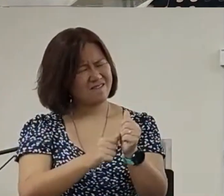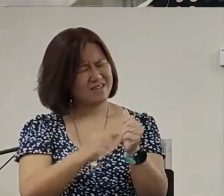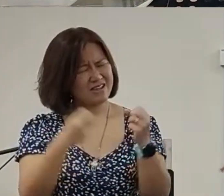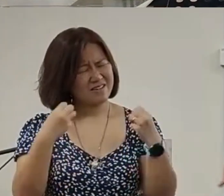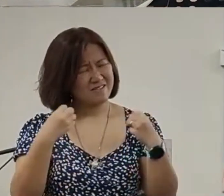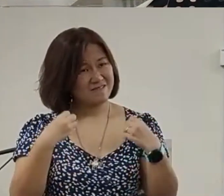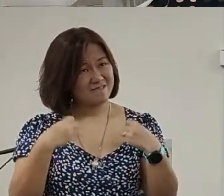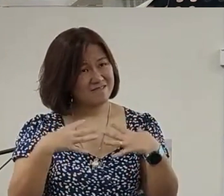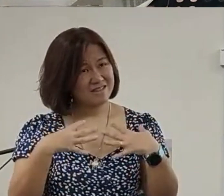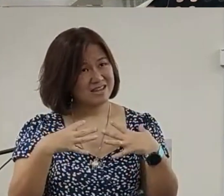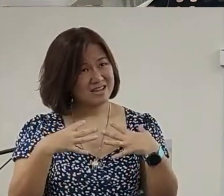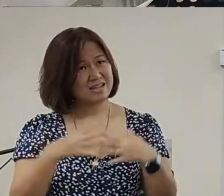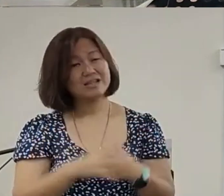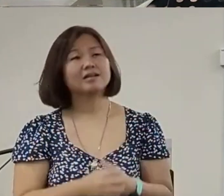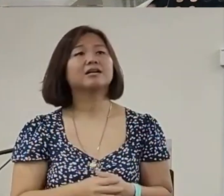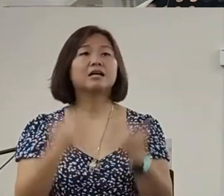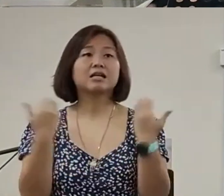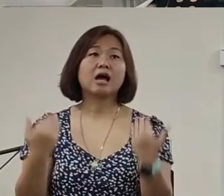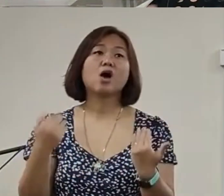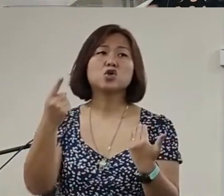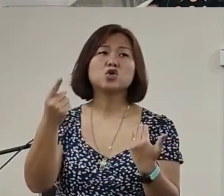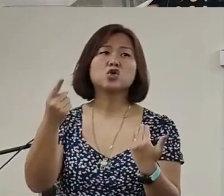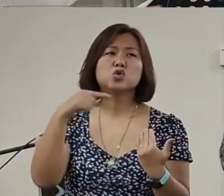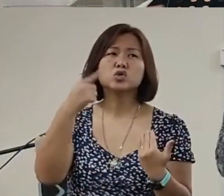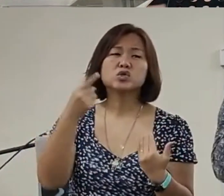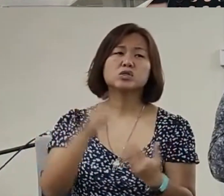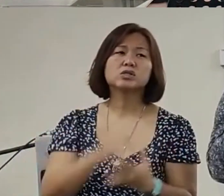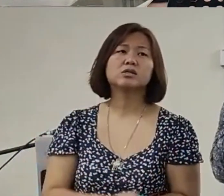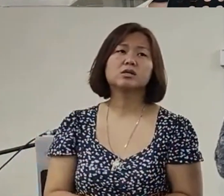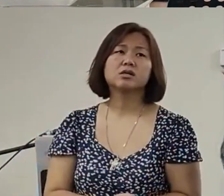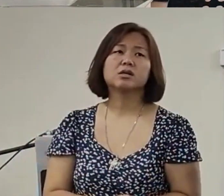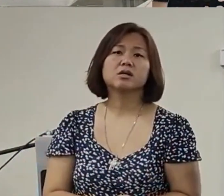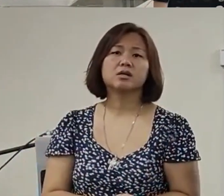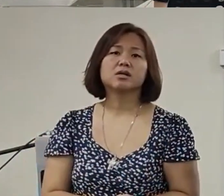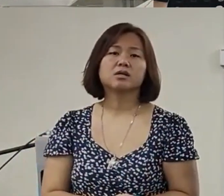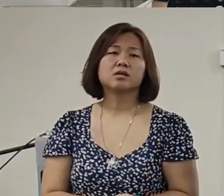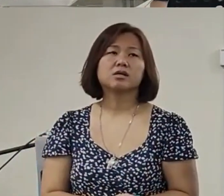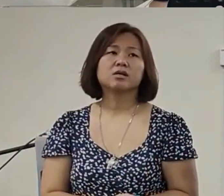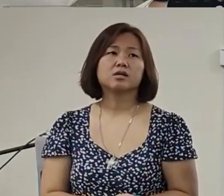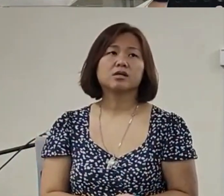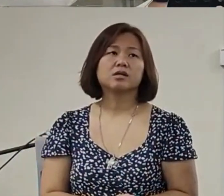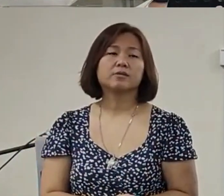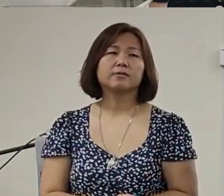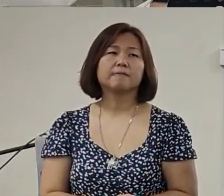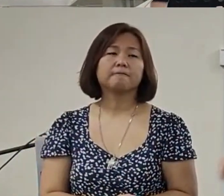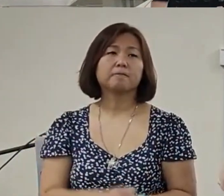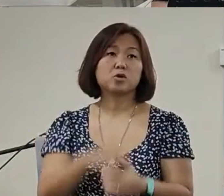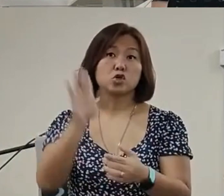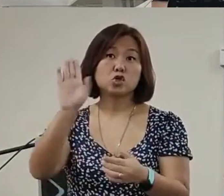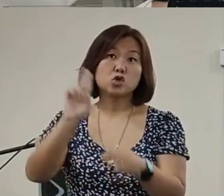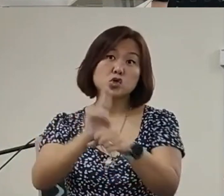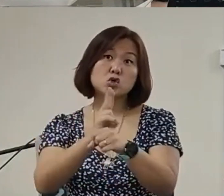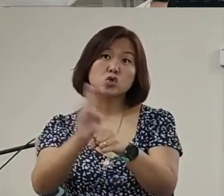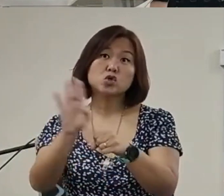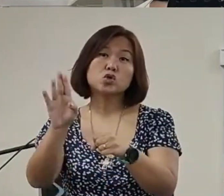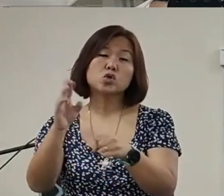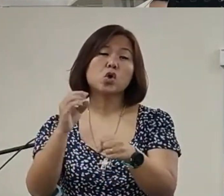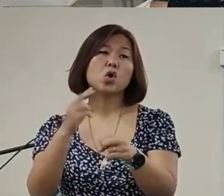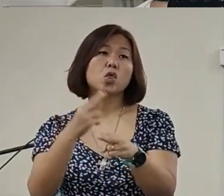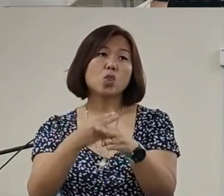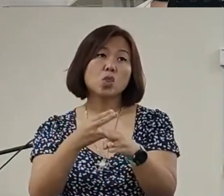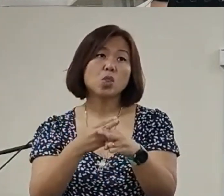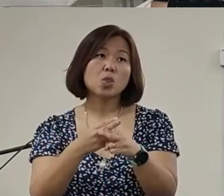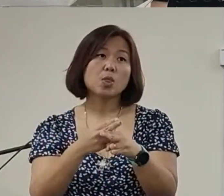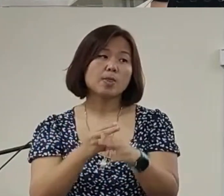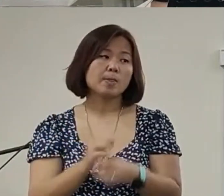in Jesus name so now you're going to say this prayer but you you're going to use your own name you will say you